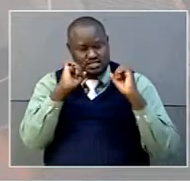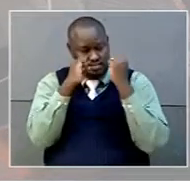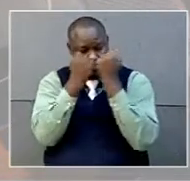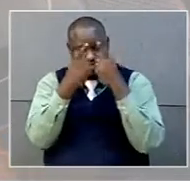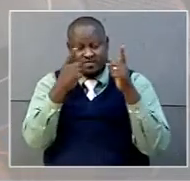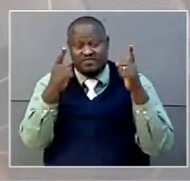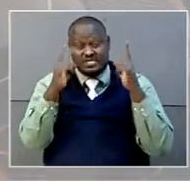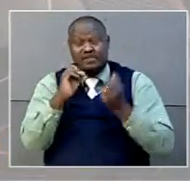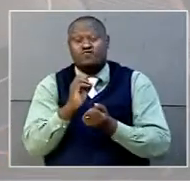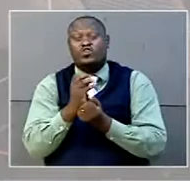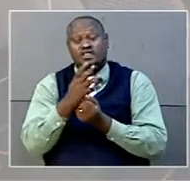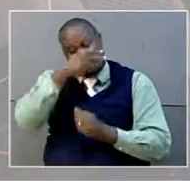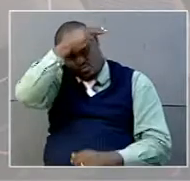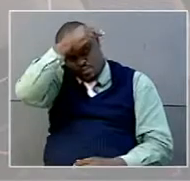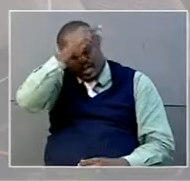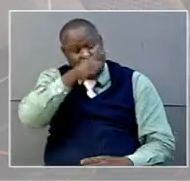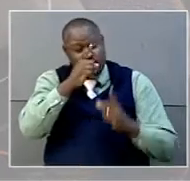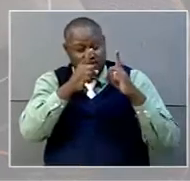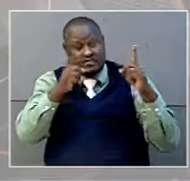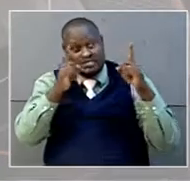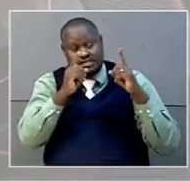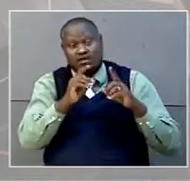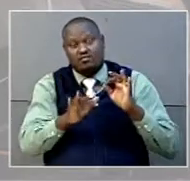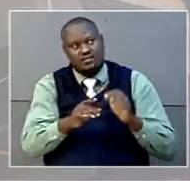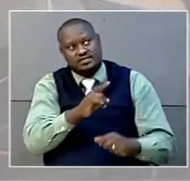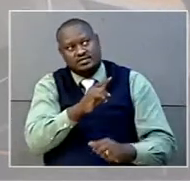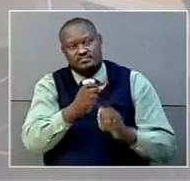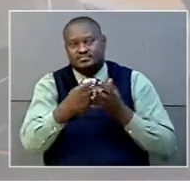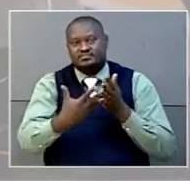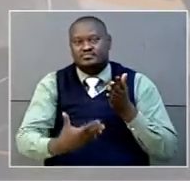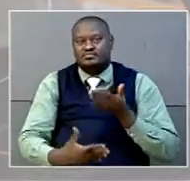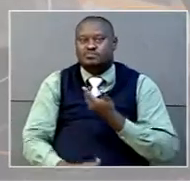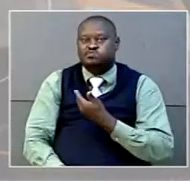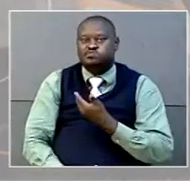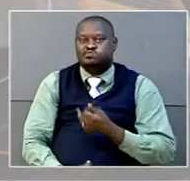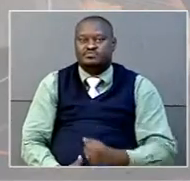graduation ceremony at the university premises. We'll have more on that in this report.